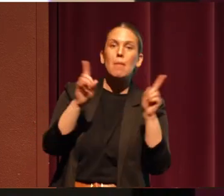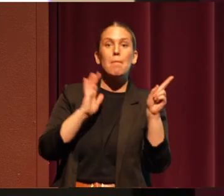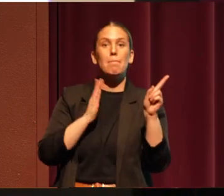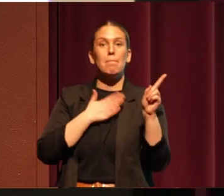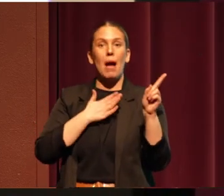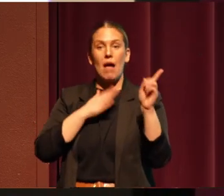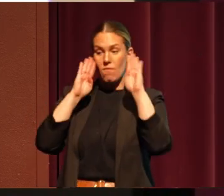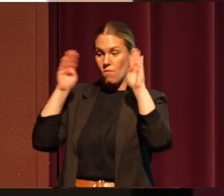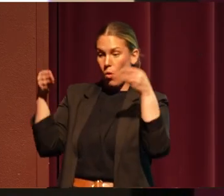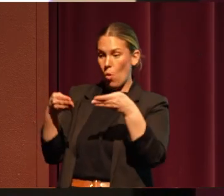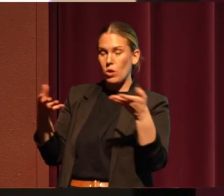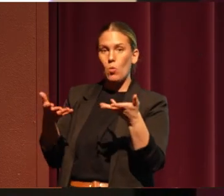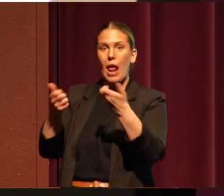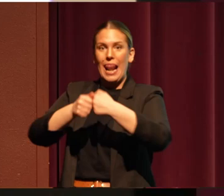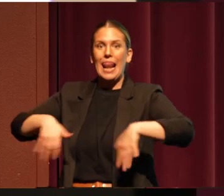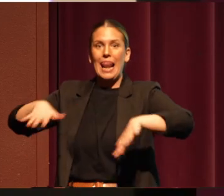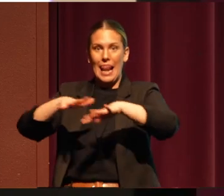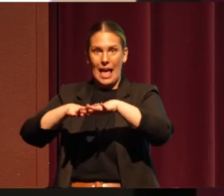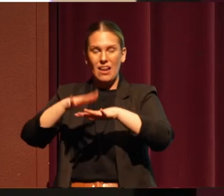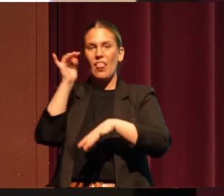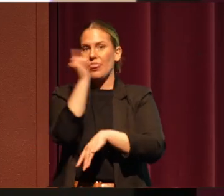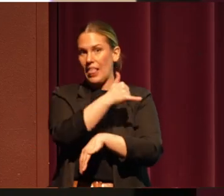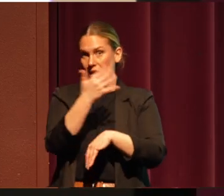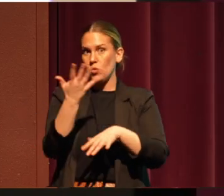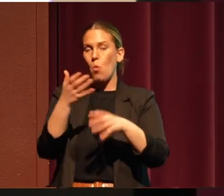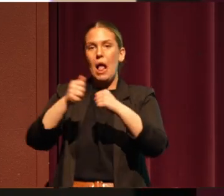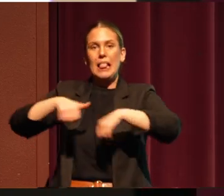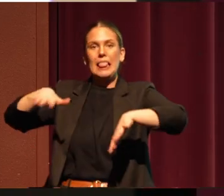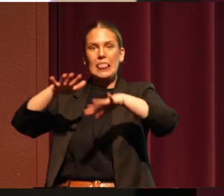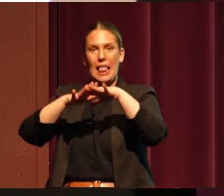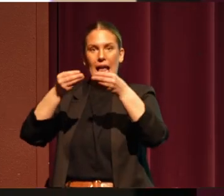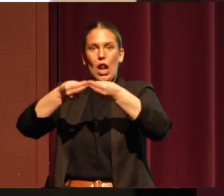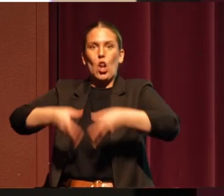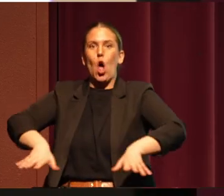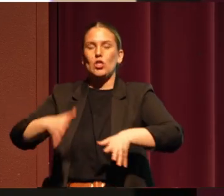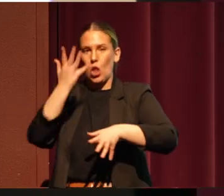And this is what land loss looked like for the Klamath tribes.